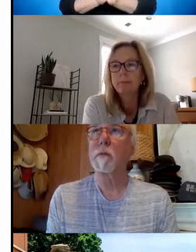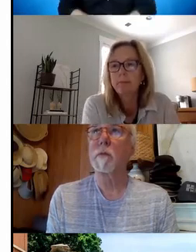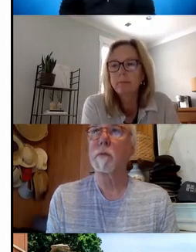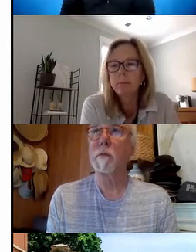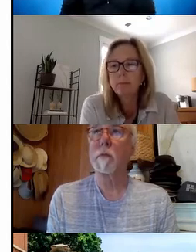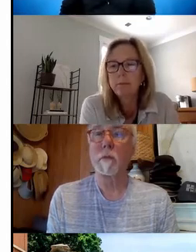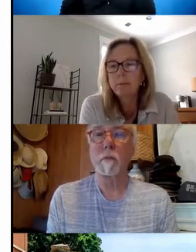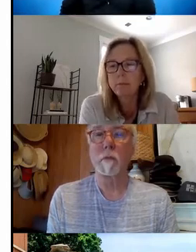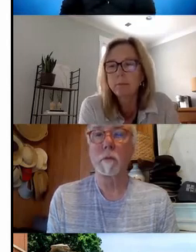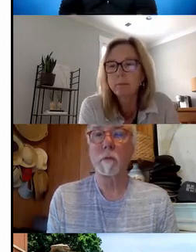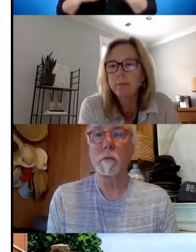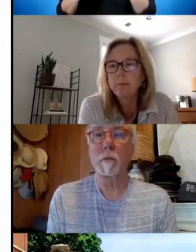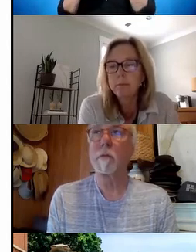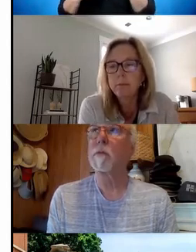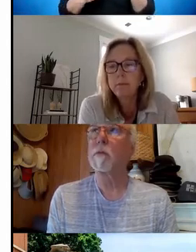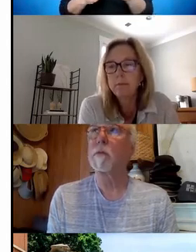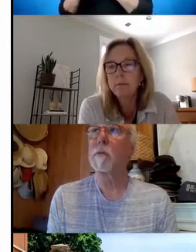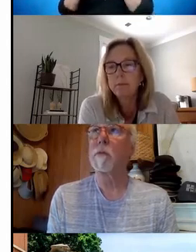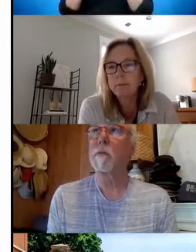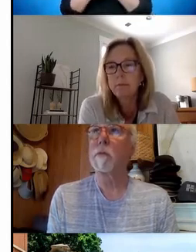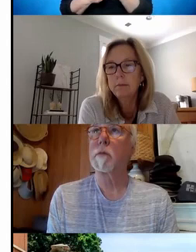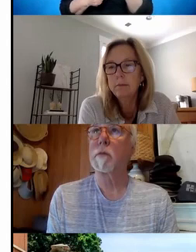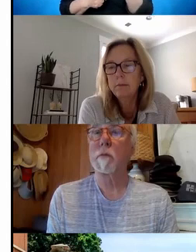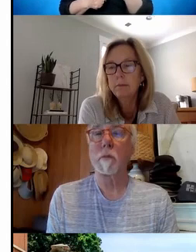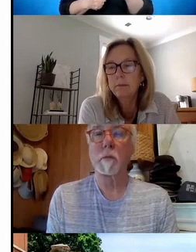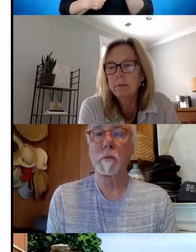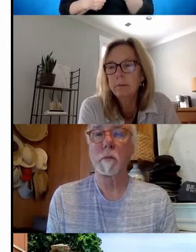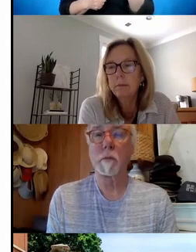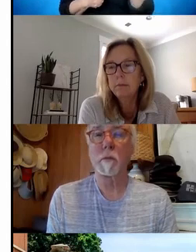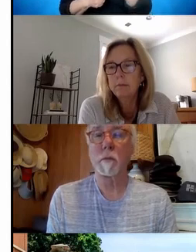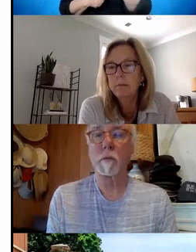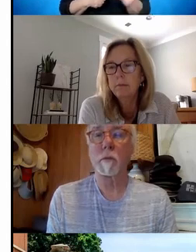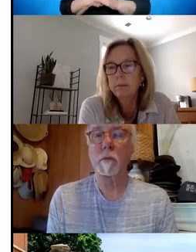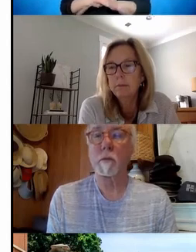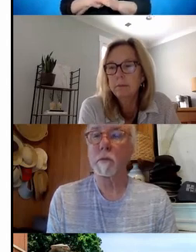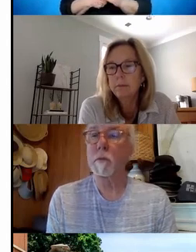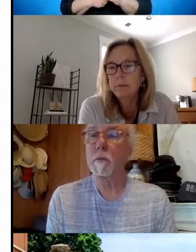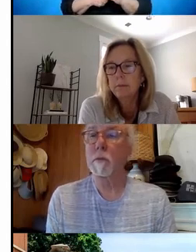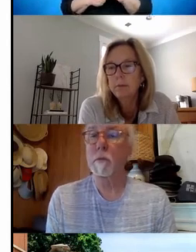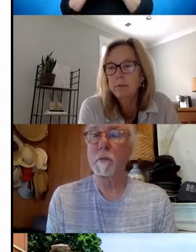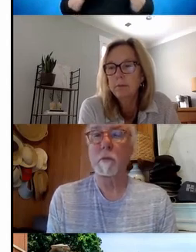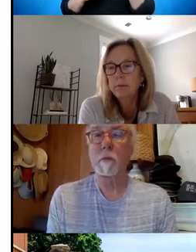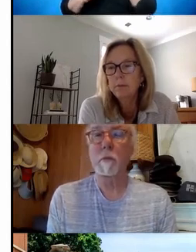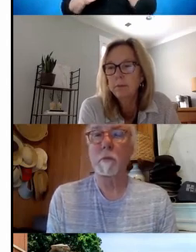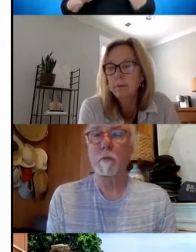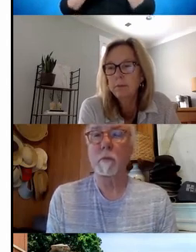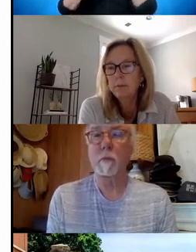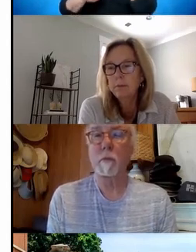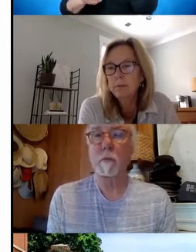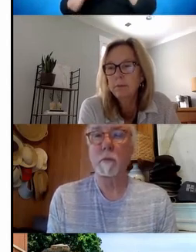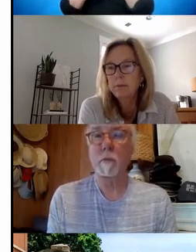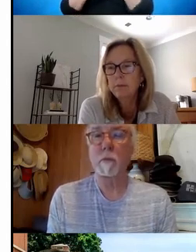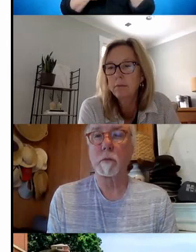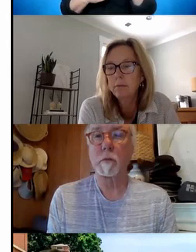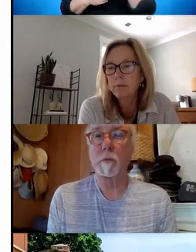all of our workshops on Zoom. The other thing I would suggest for families, if they're not sure what the resources are, I